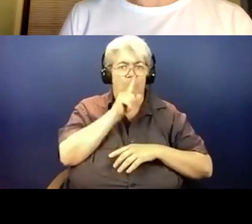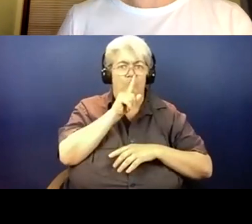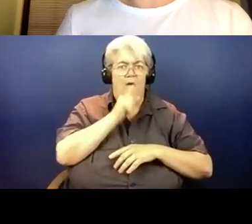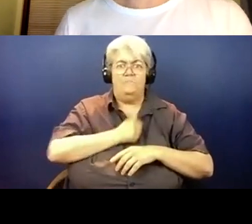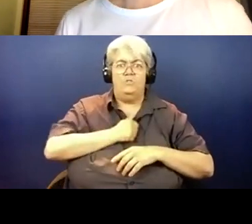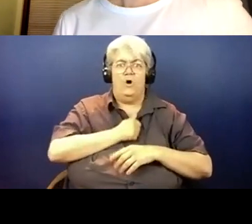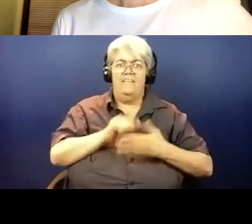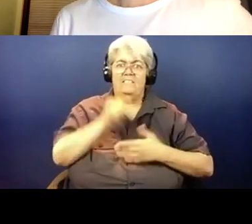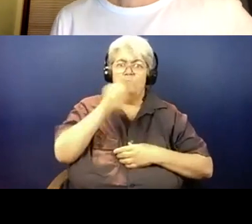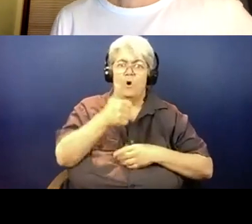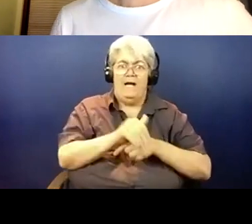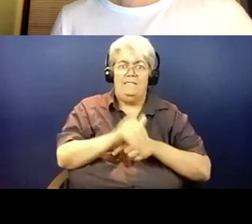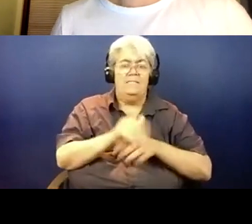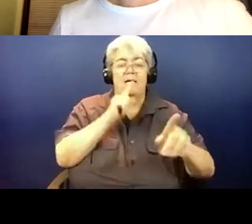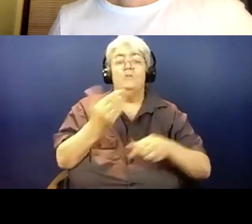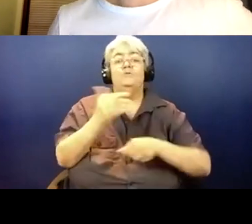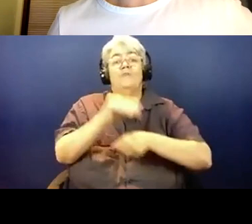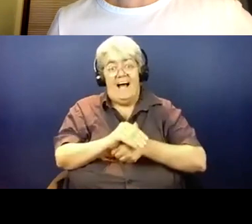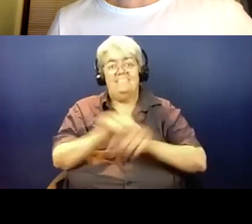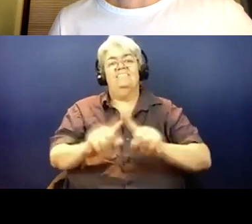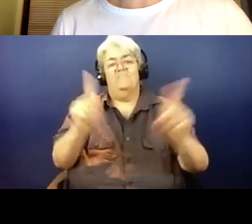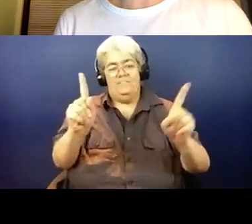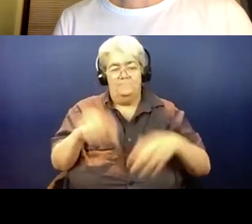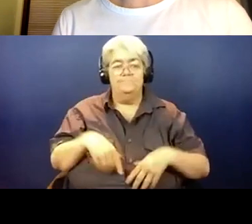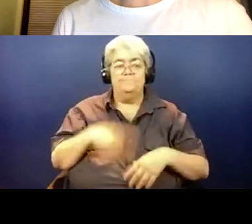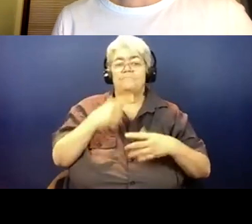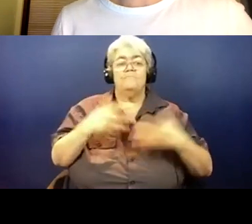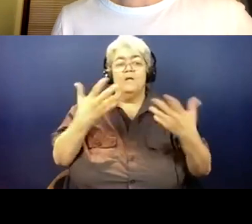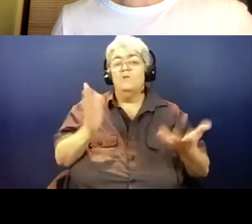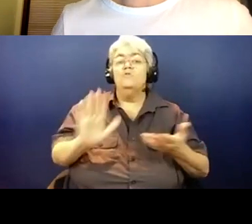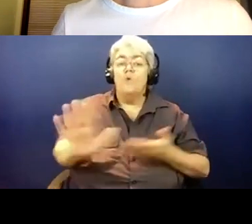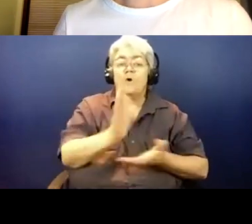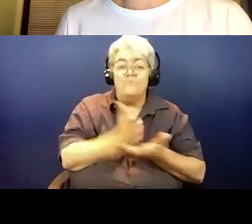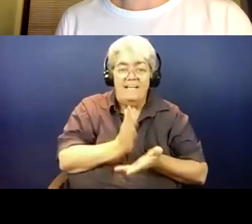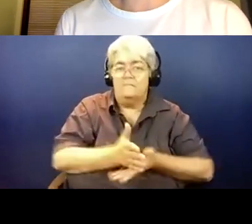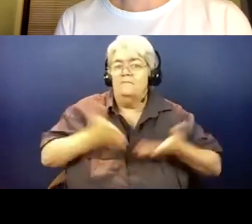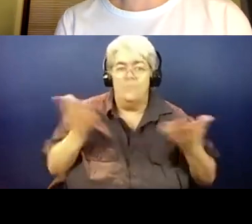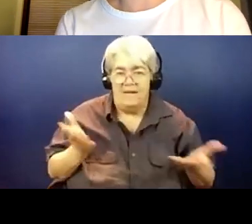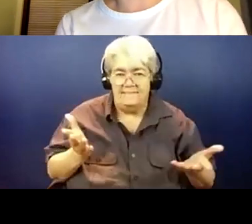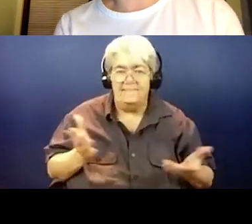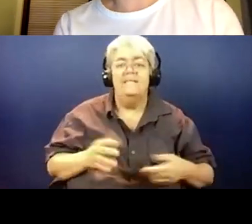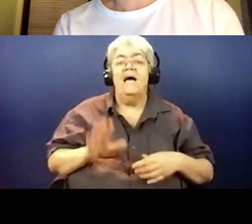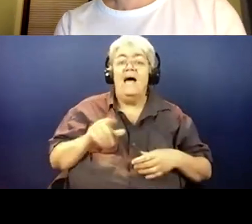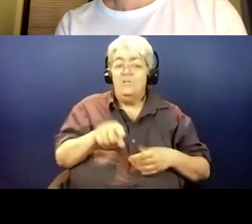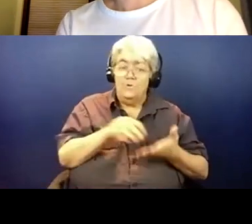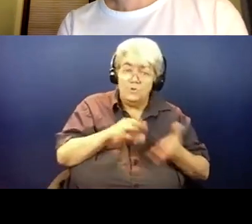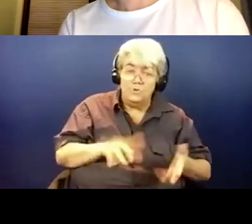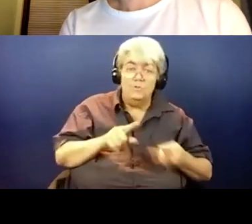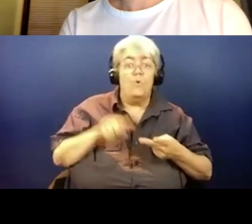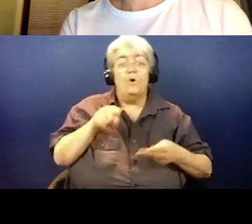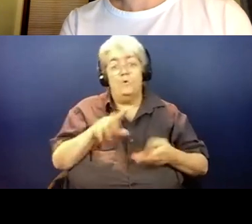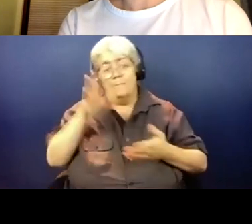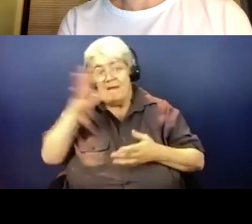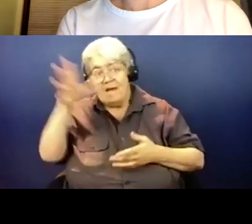Sorry about that, Amanda. So tonight's discussion is what is it what are your rights and what do you need to know as a student or parent. So our